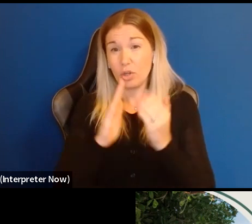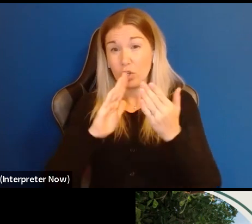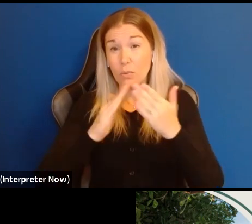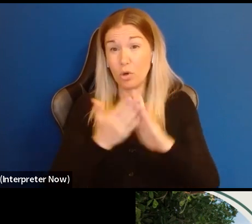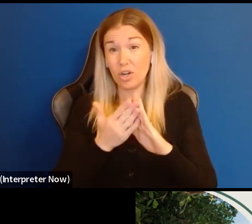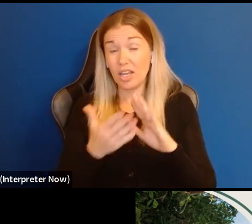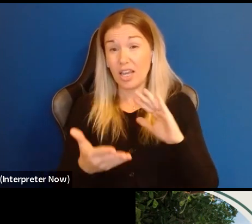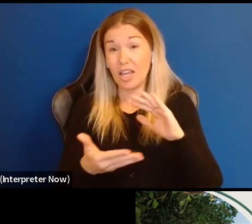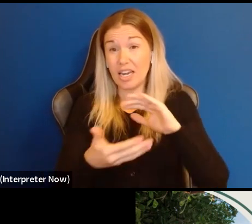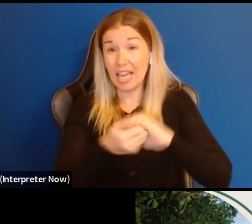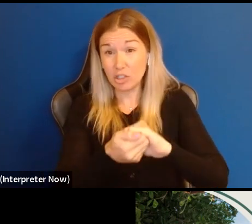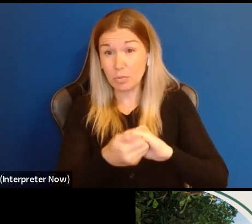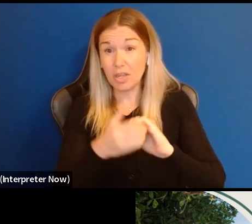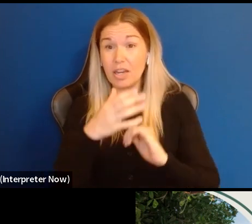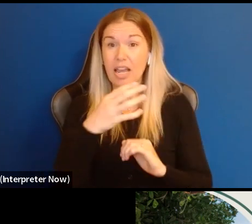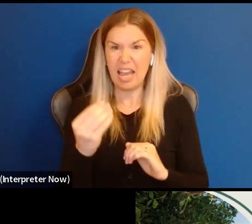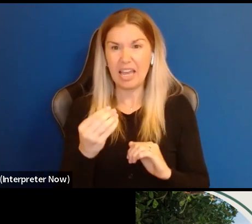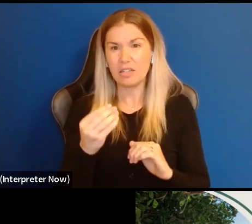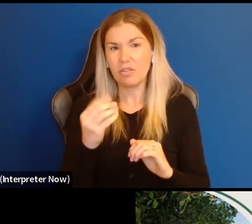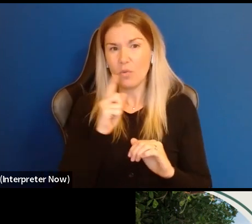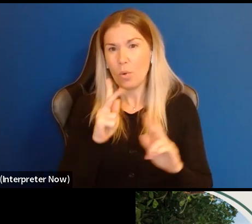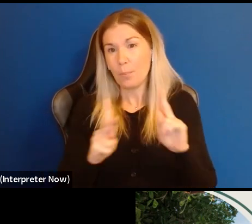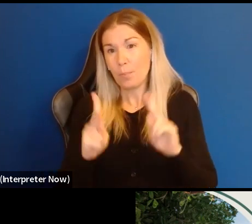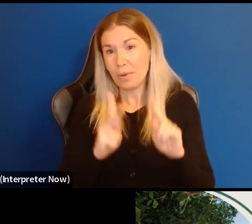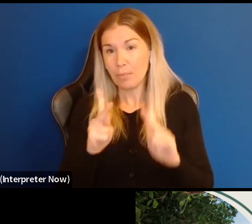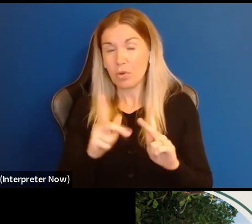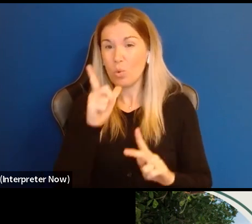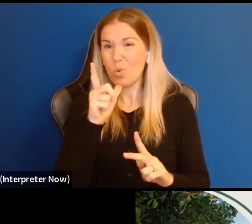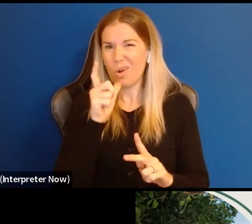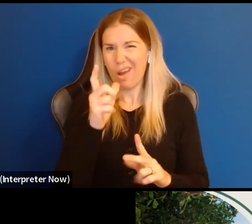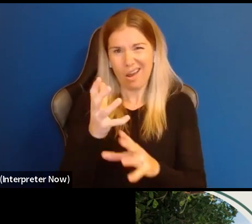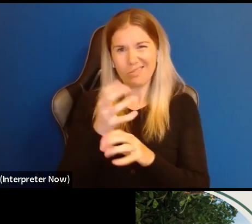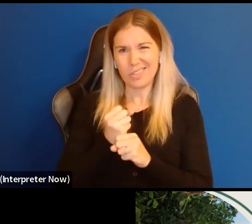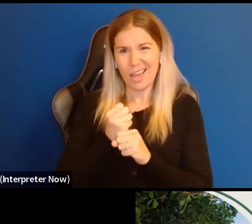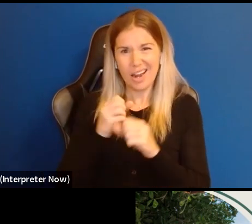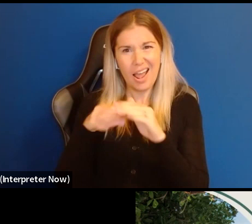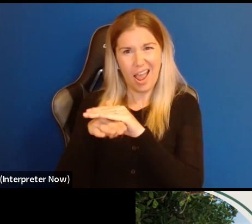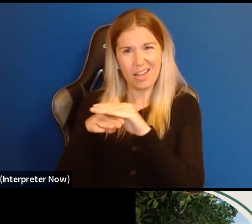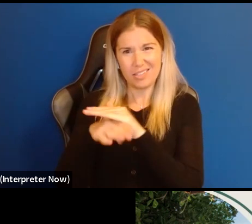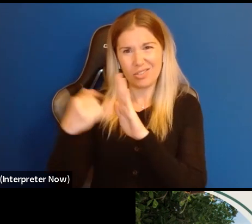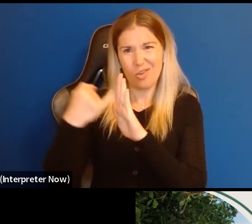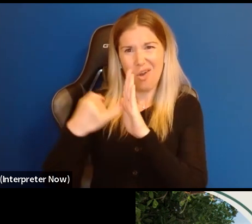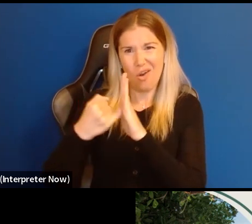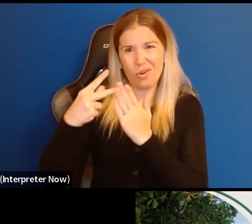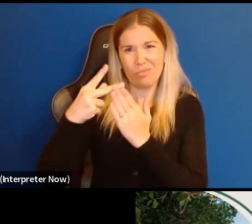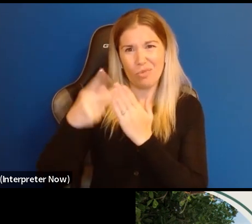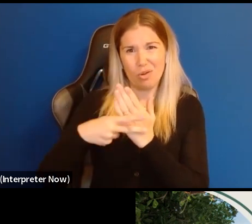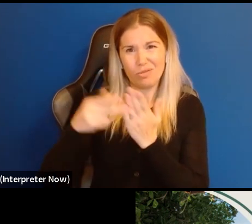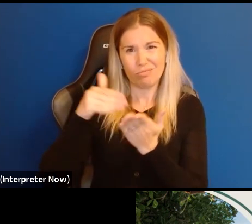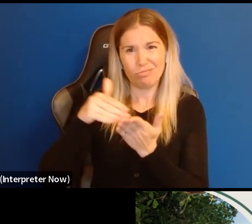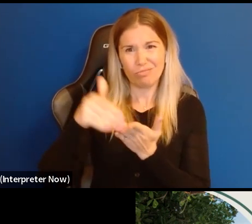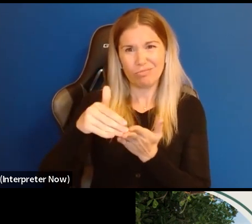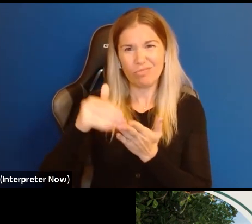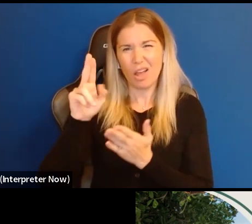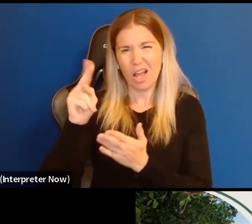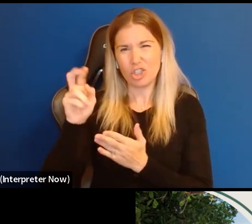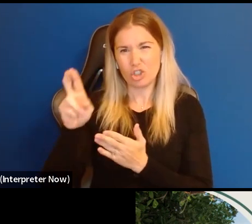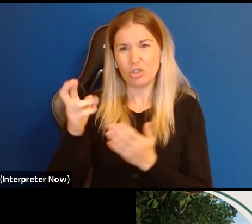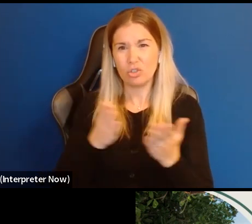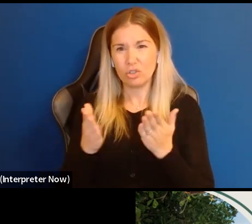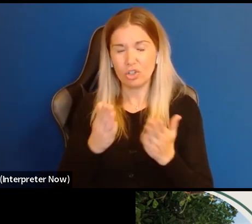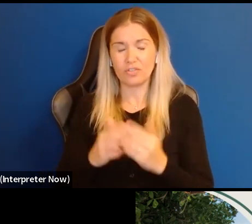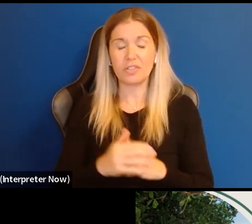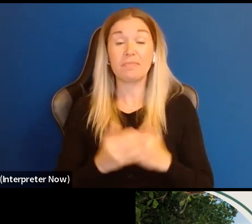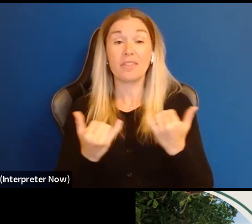participation for underserved groups or communities. I will now pass it over to my colleague